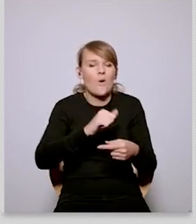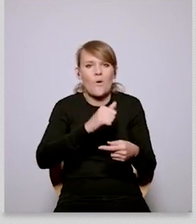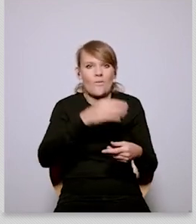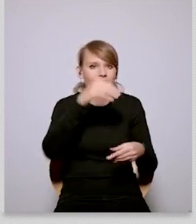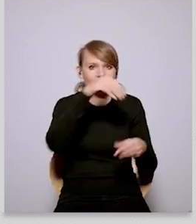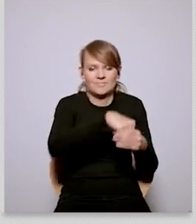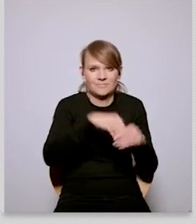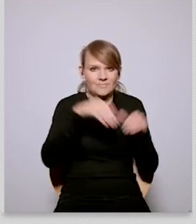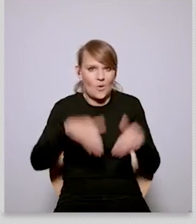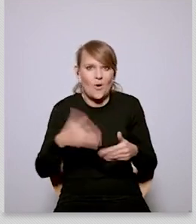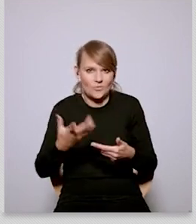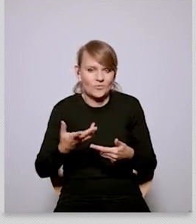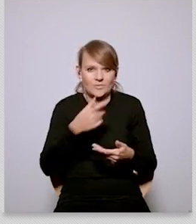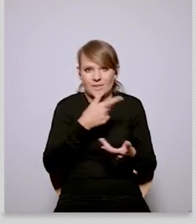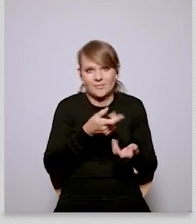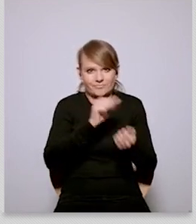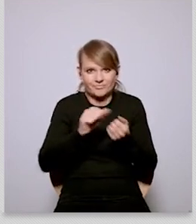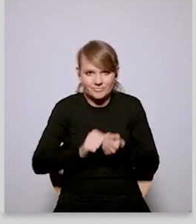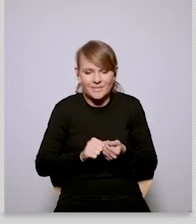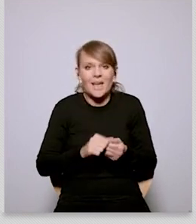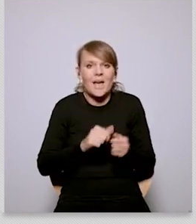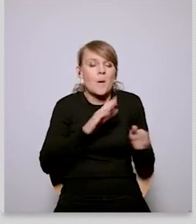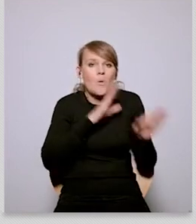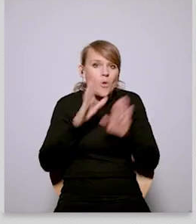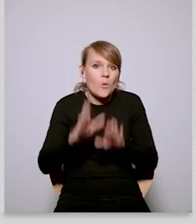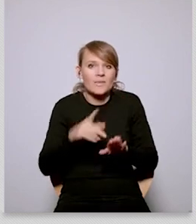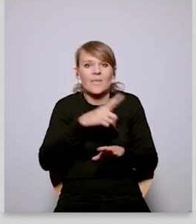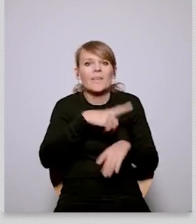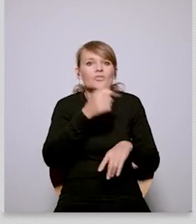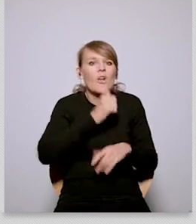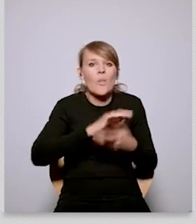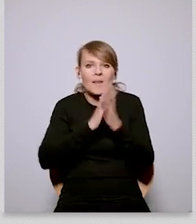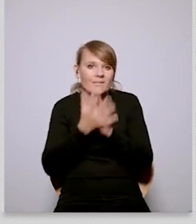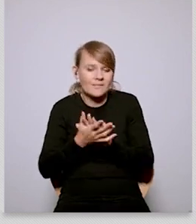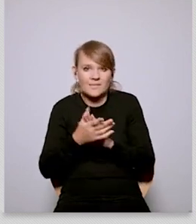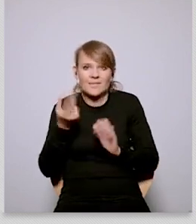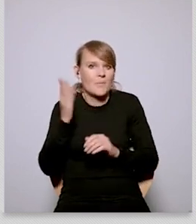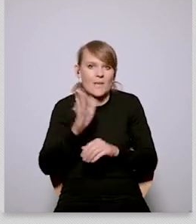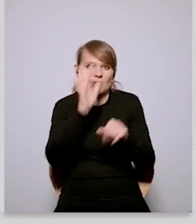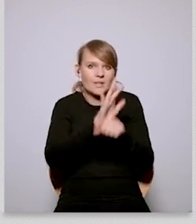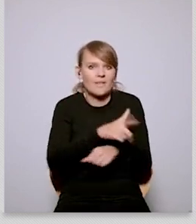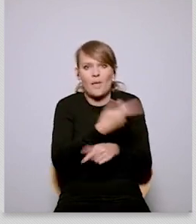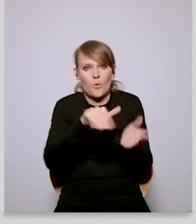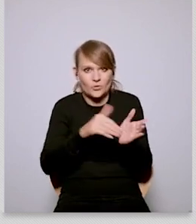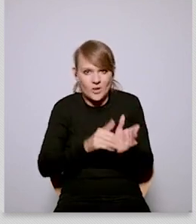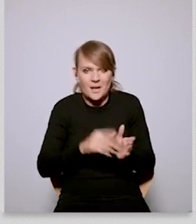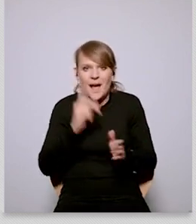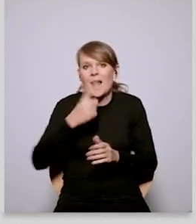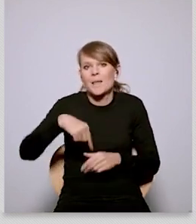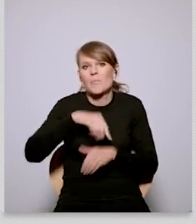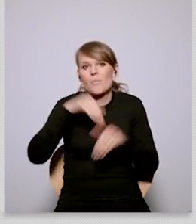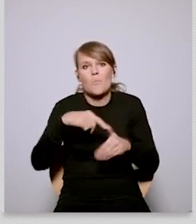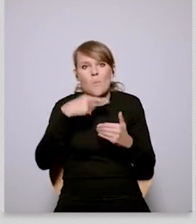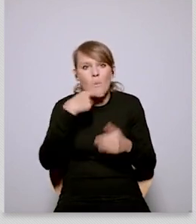so actually we may be destroying the european union from within the european union and the same